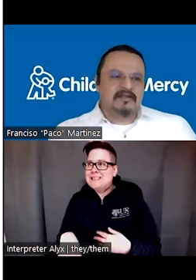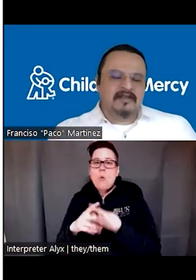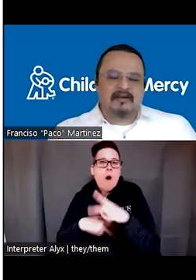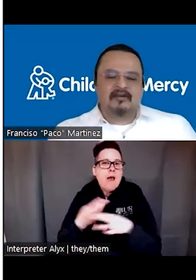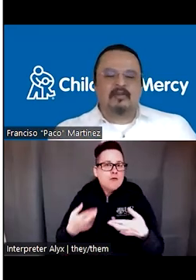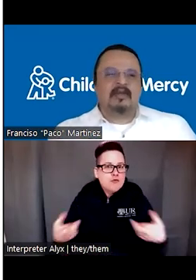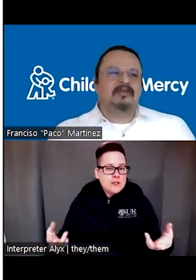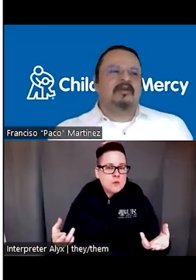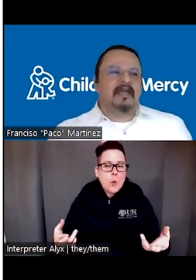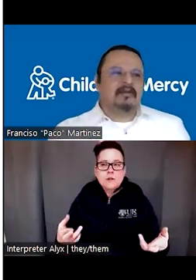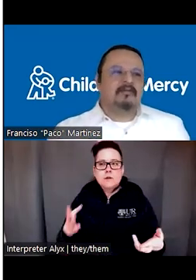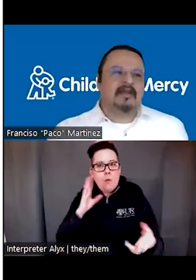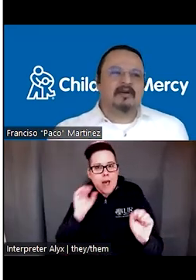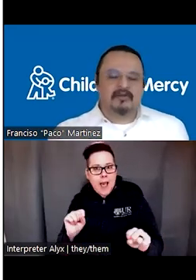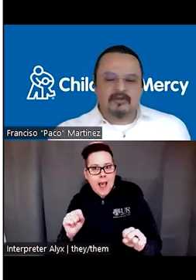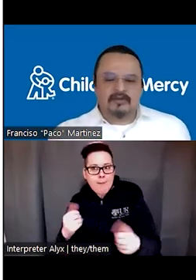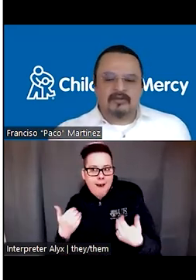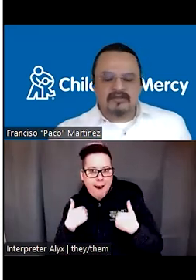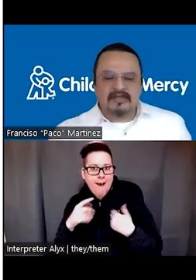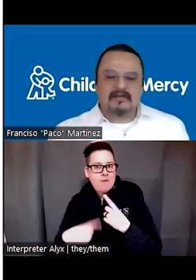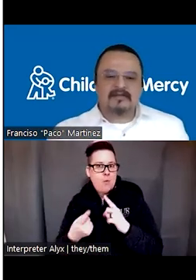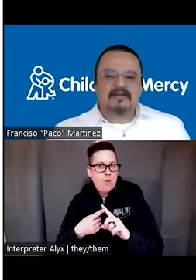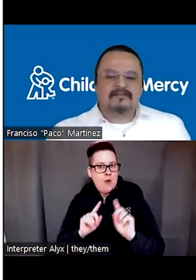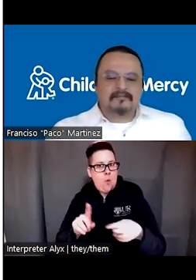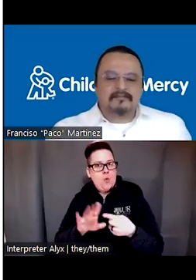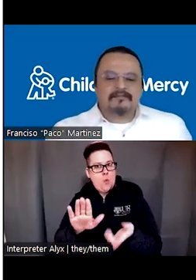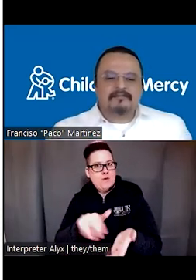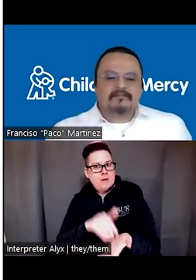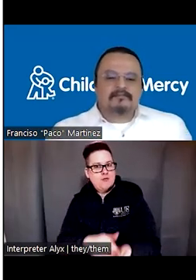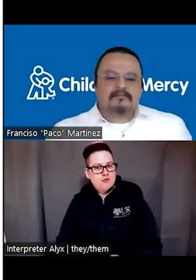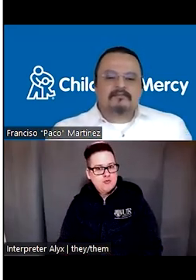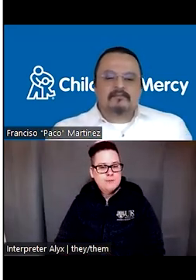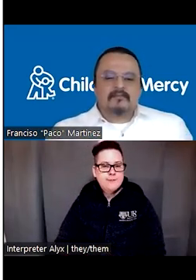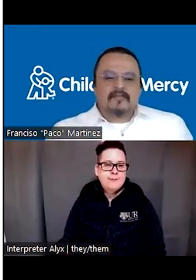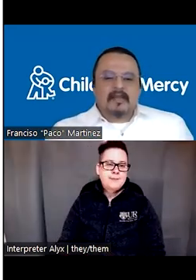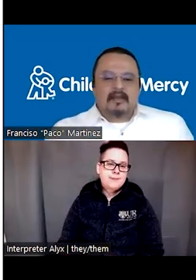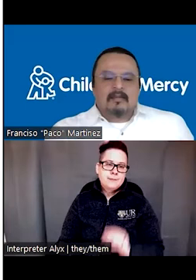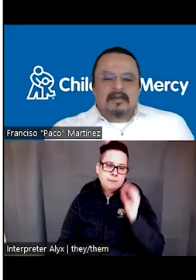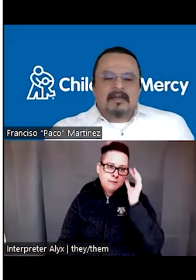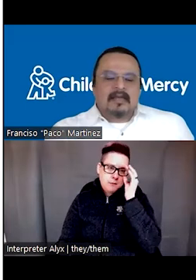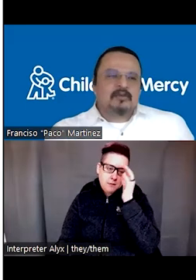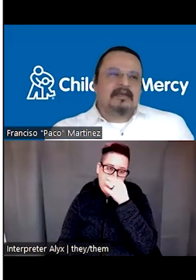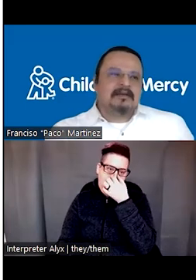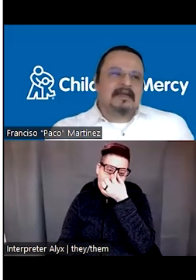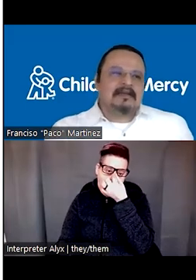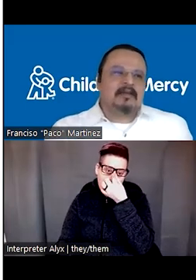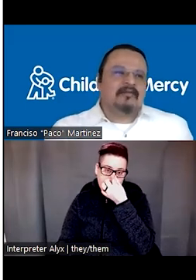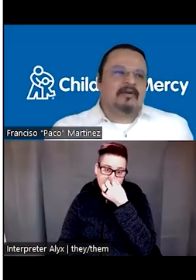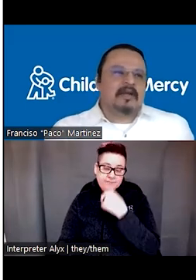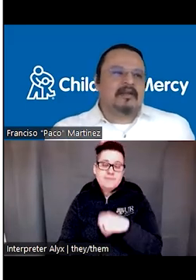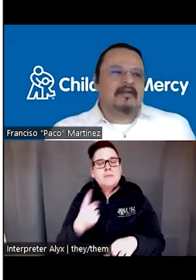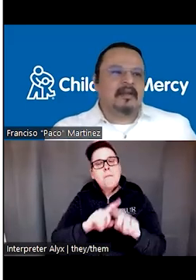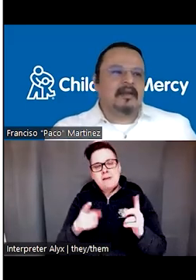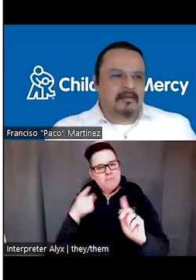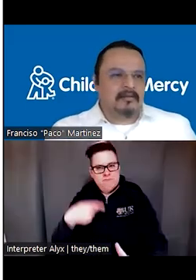resources they're going to be able to get when they go to your, to your centers, but it has to be like a team